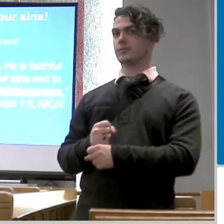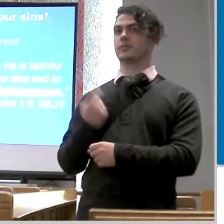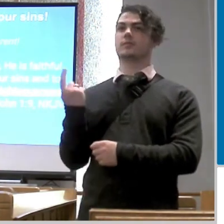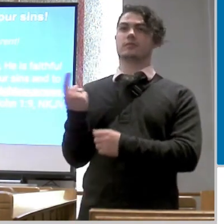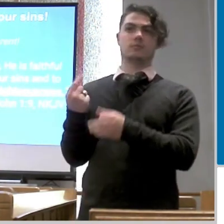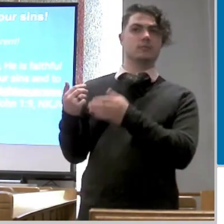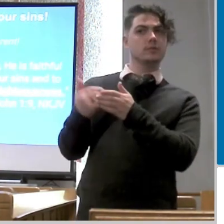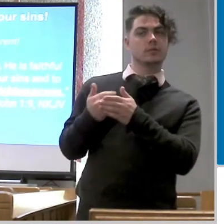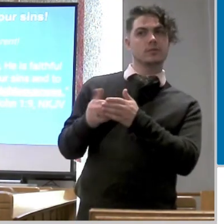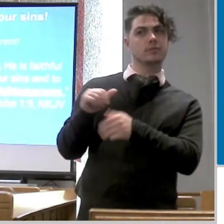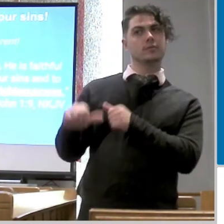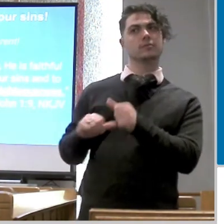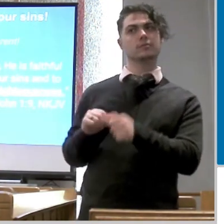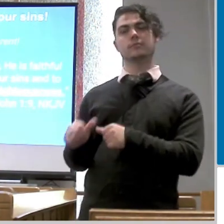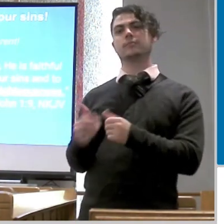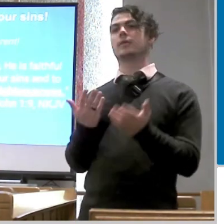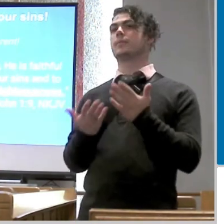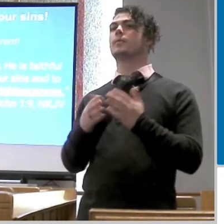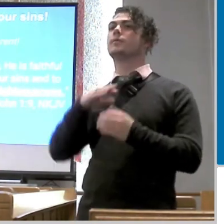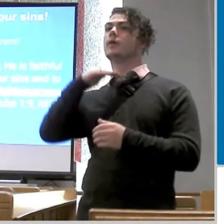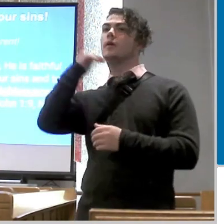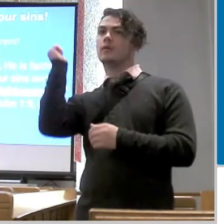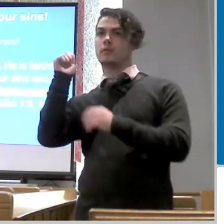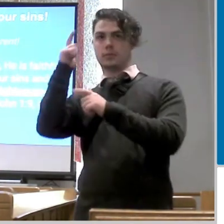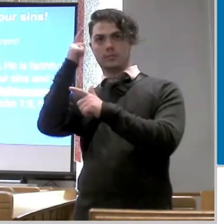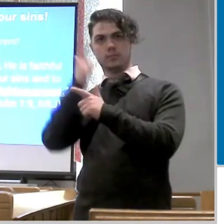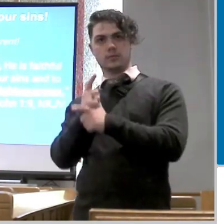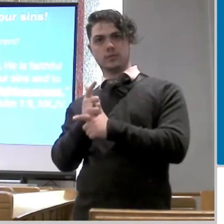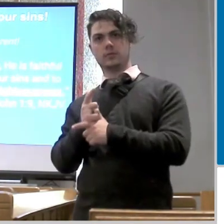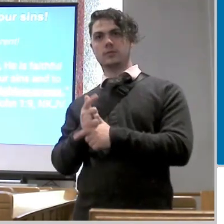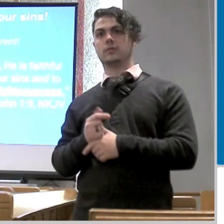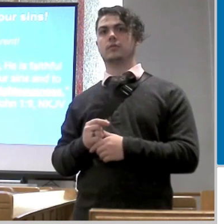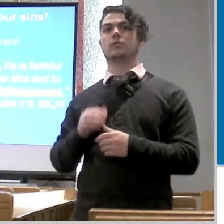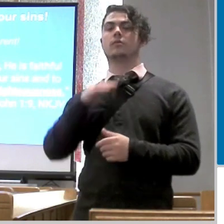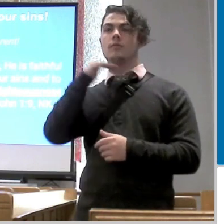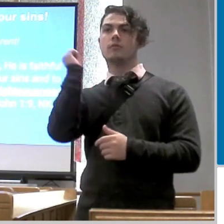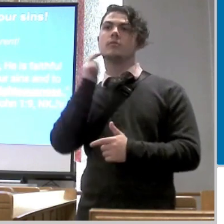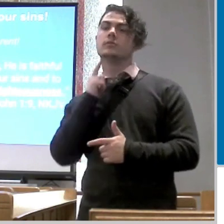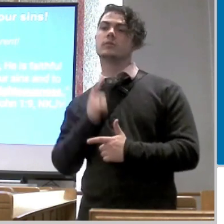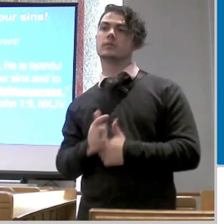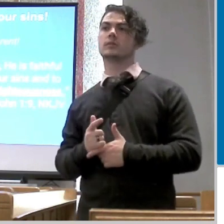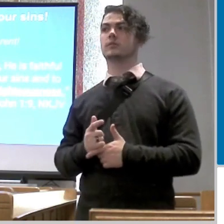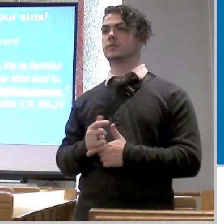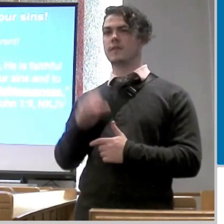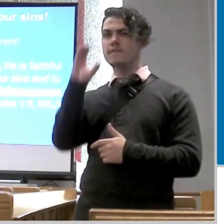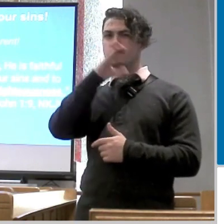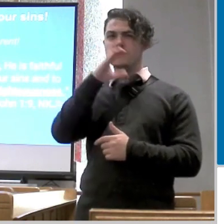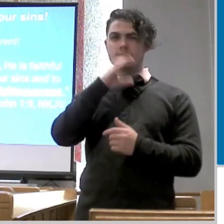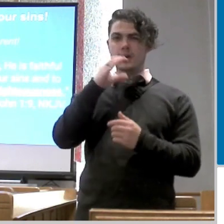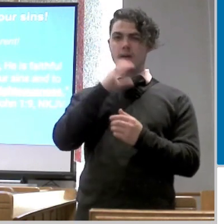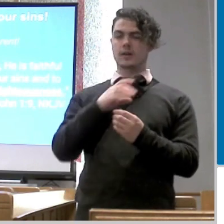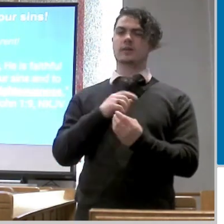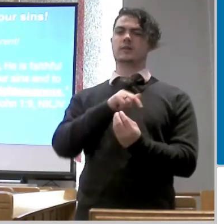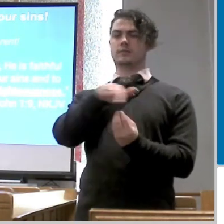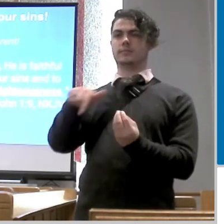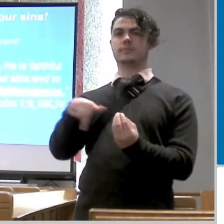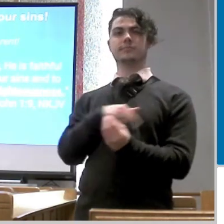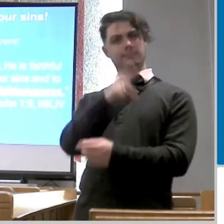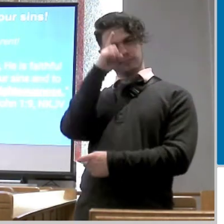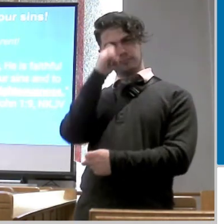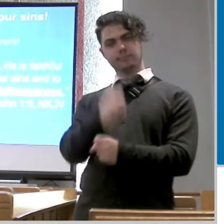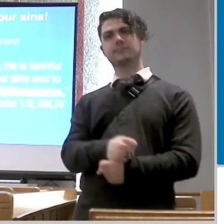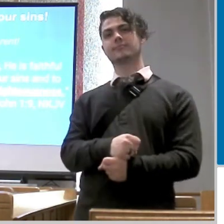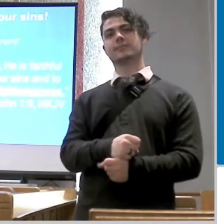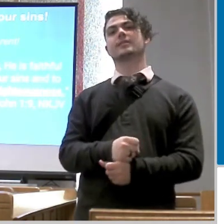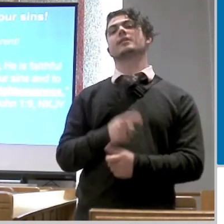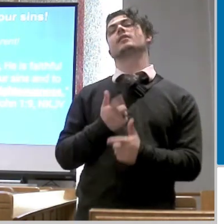right you know find an older brother find an older sister um file you really find a circle of trust that you can say